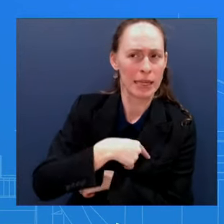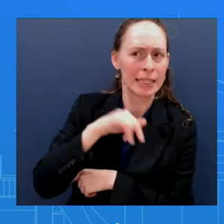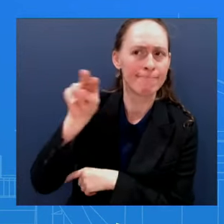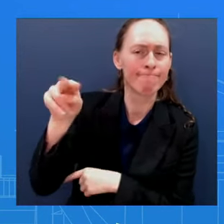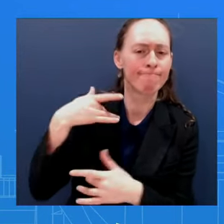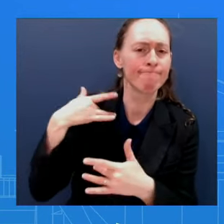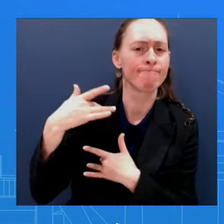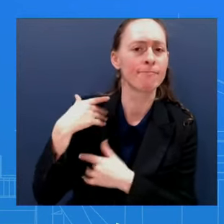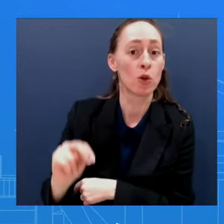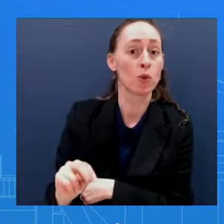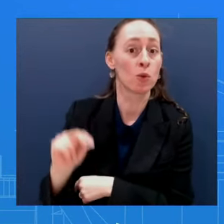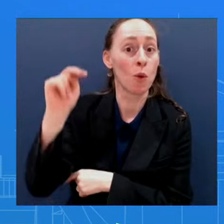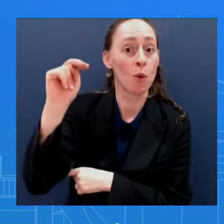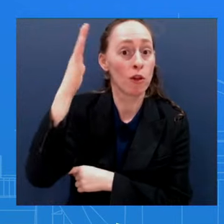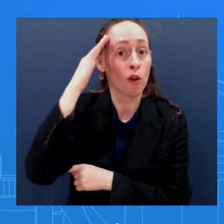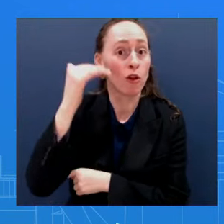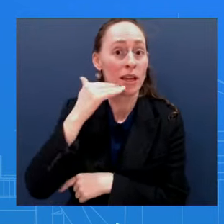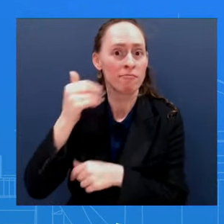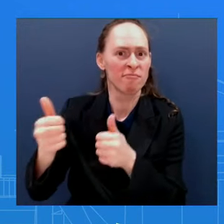power partnerships in the region